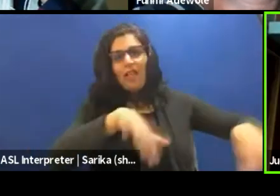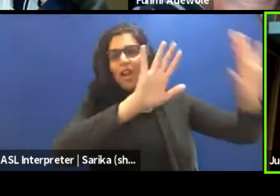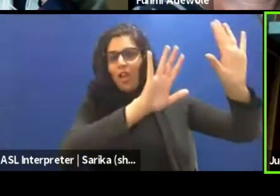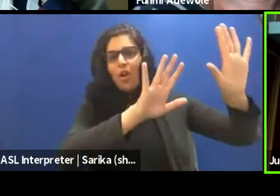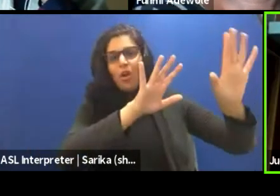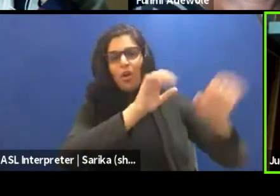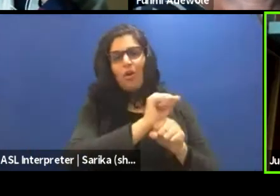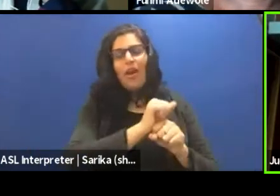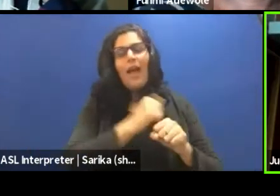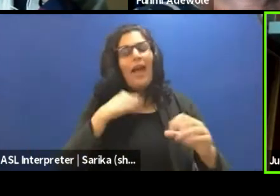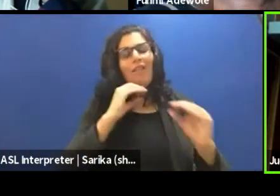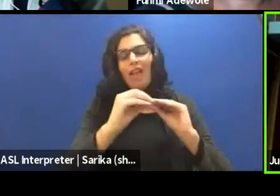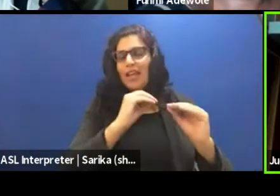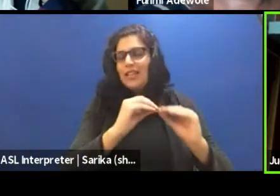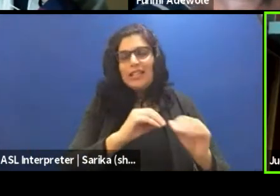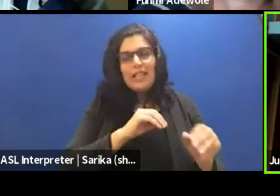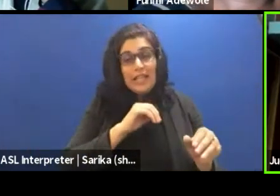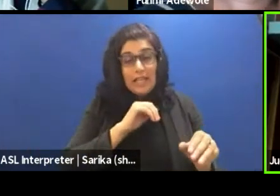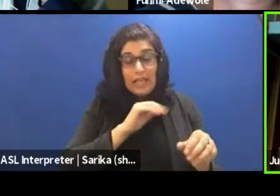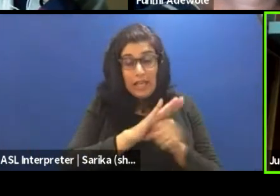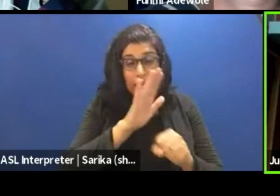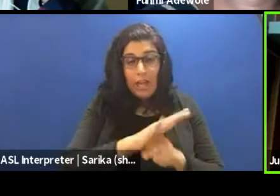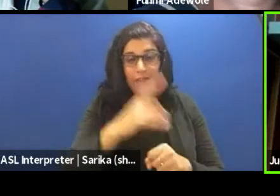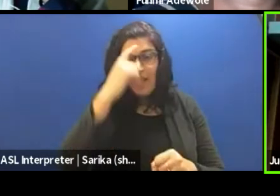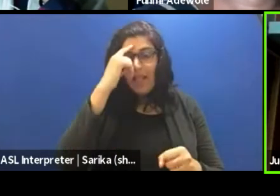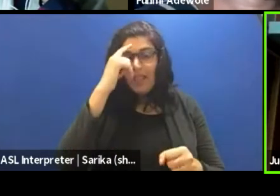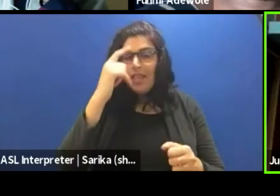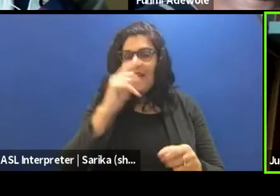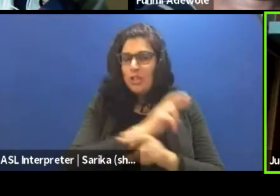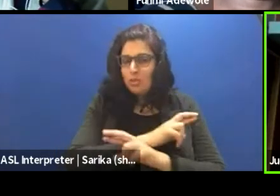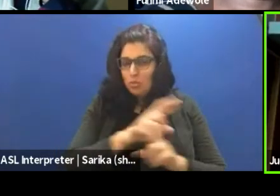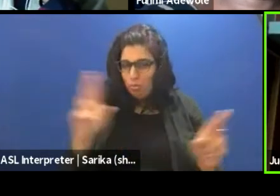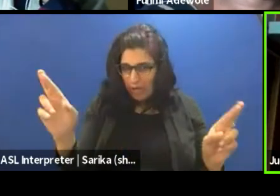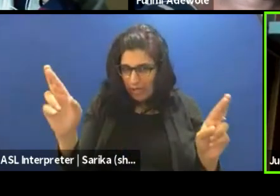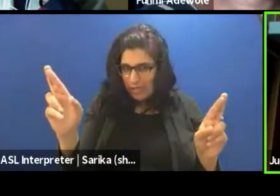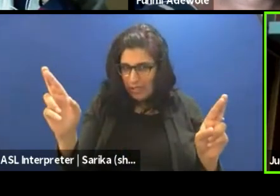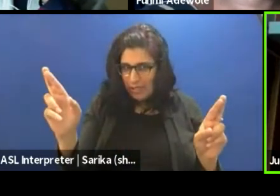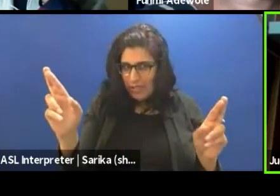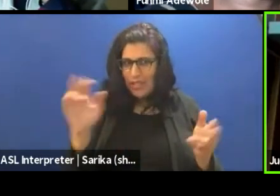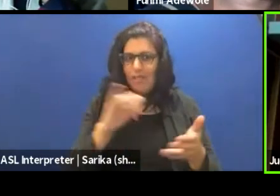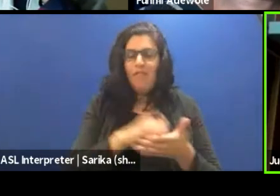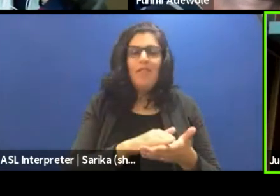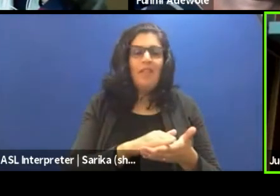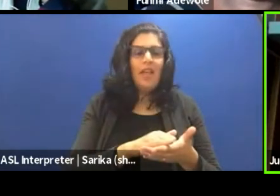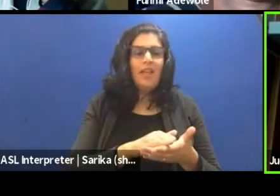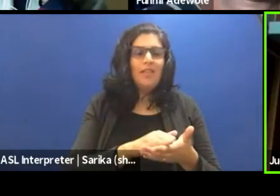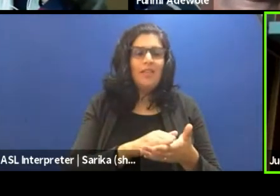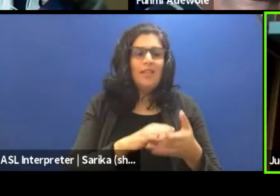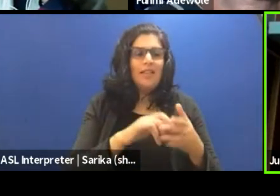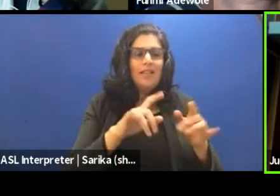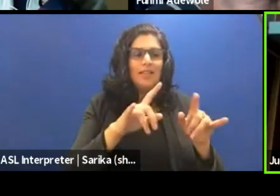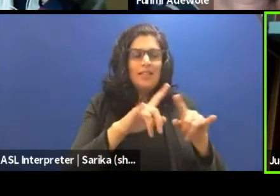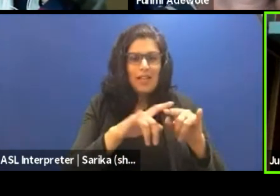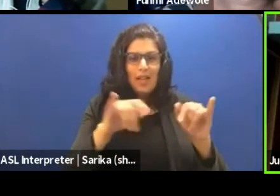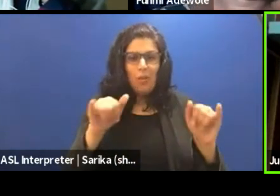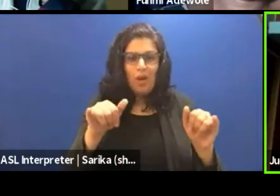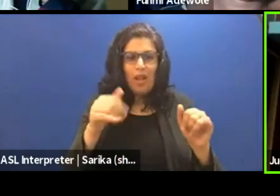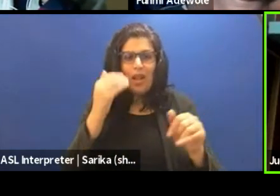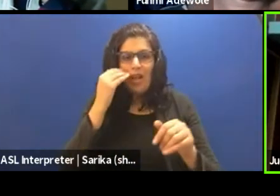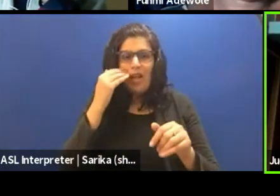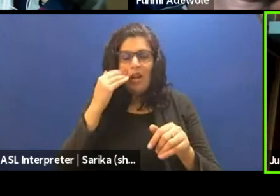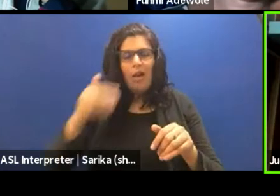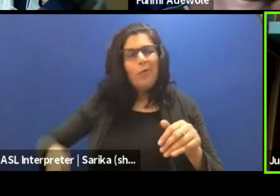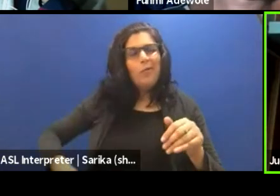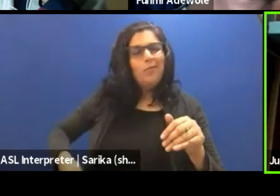I've edited enough. I think it's enough to go. So I think that is the same way that I instinctively know when it's time to